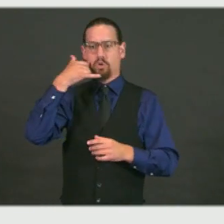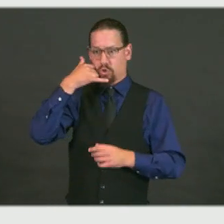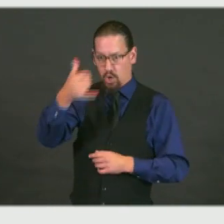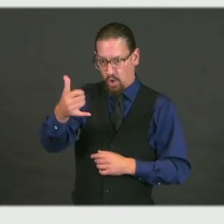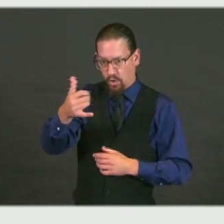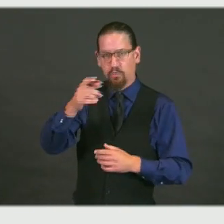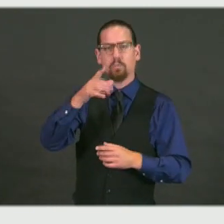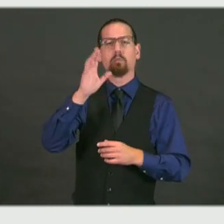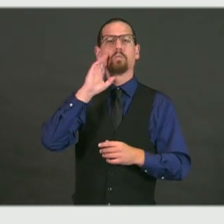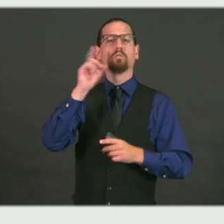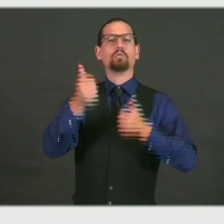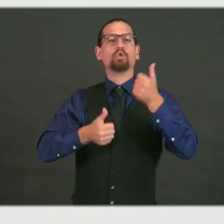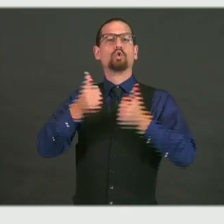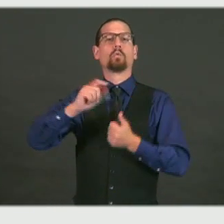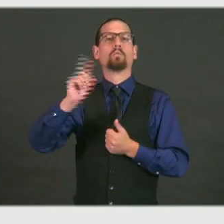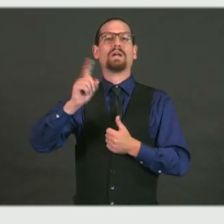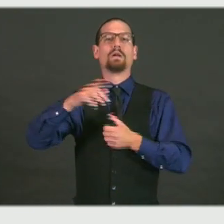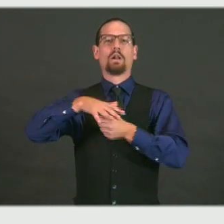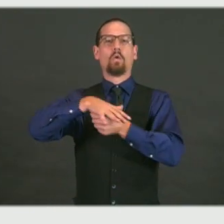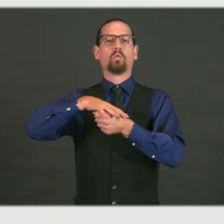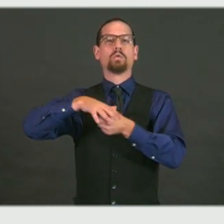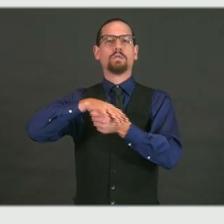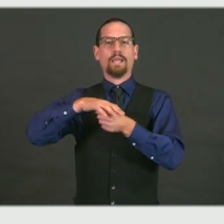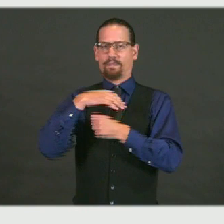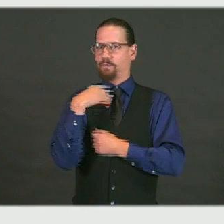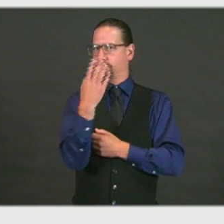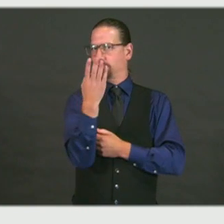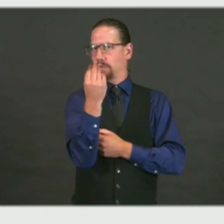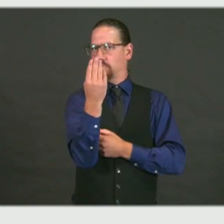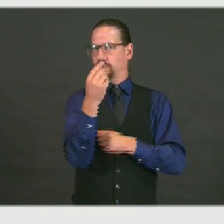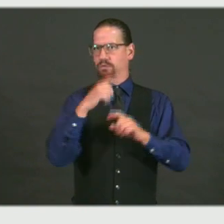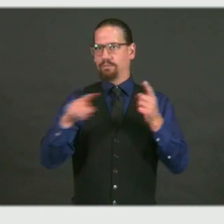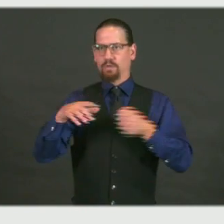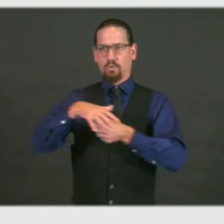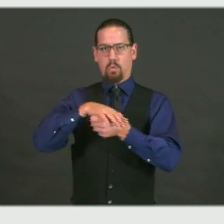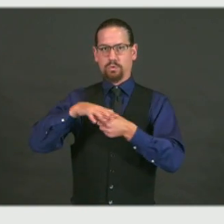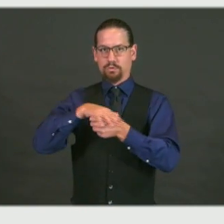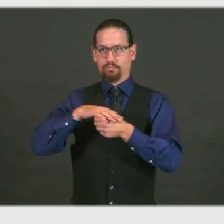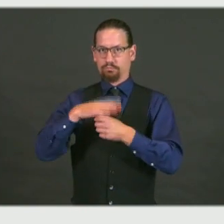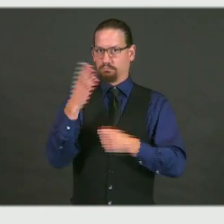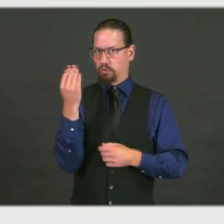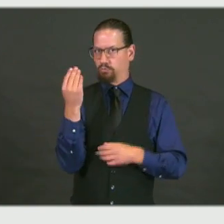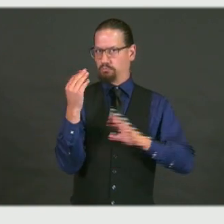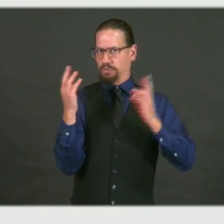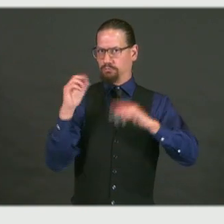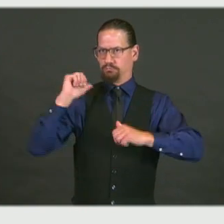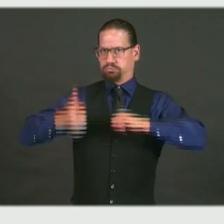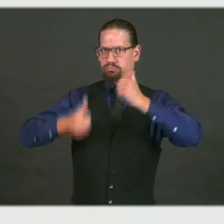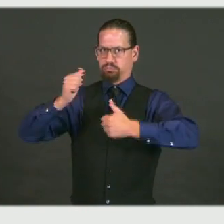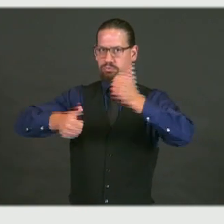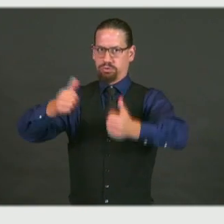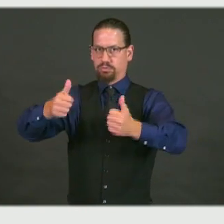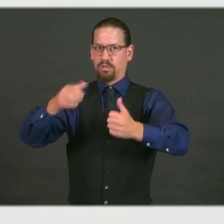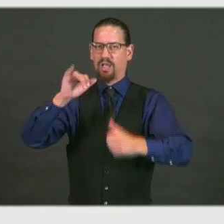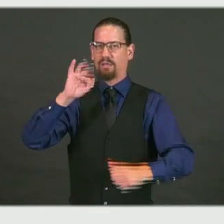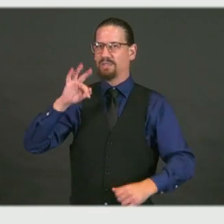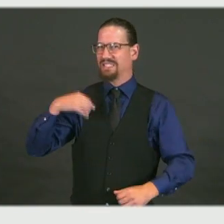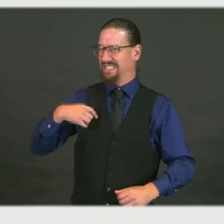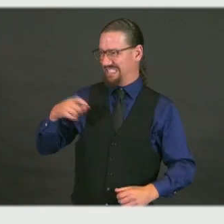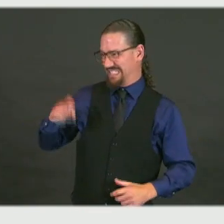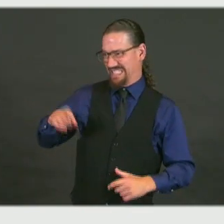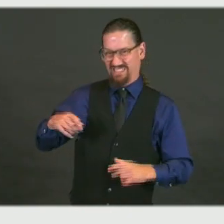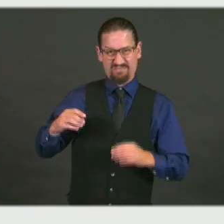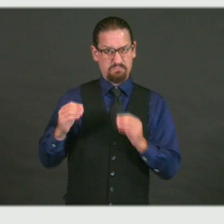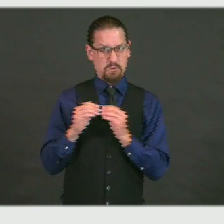By the way, if we have to add more sites, we will. But we're just starting with 14. And I'm going to just remind you how it's going to